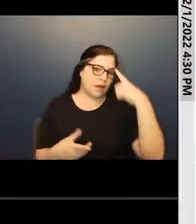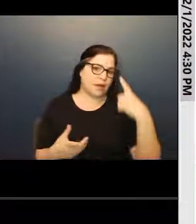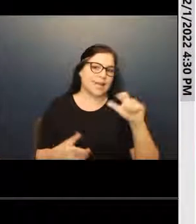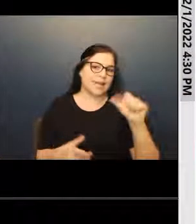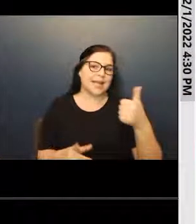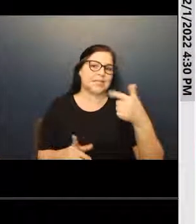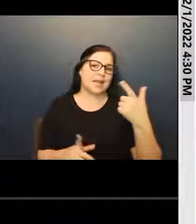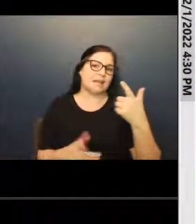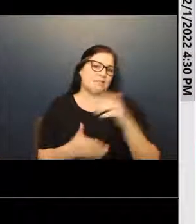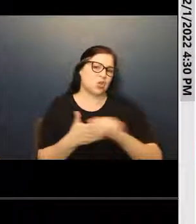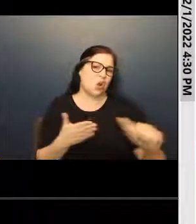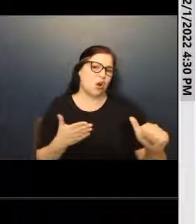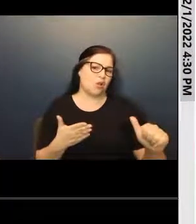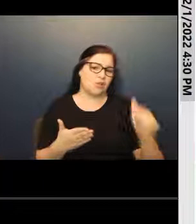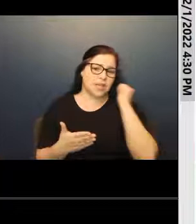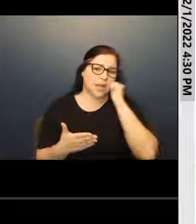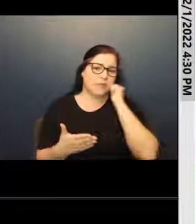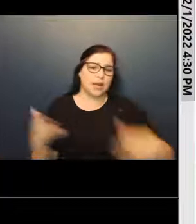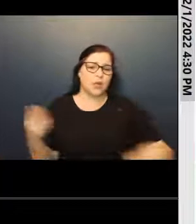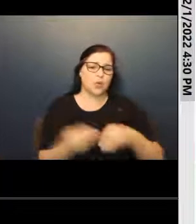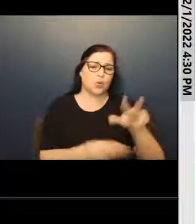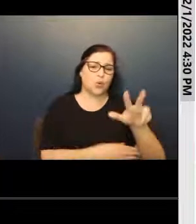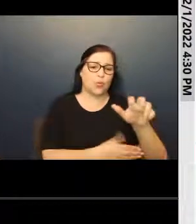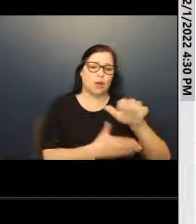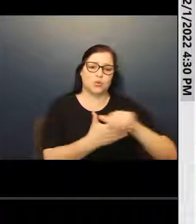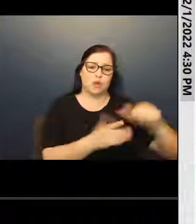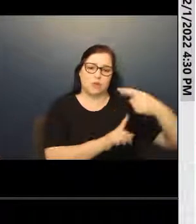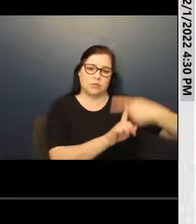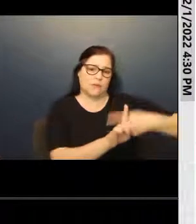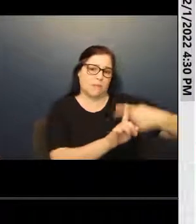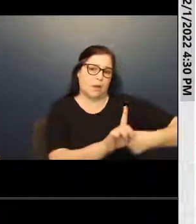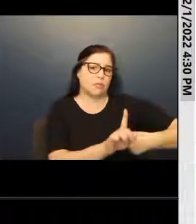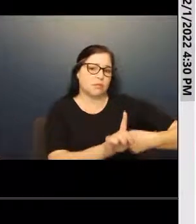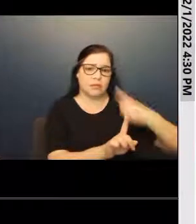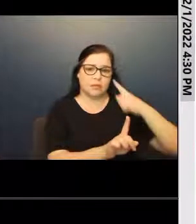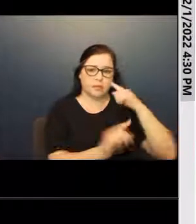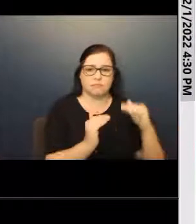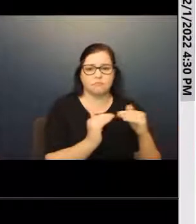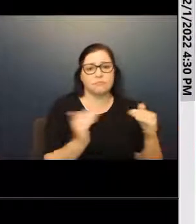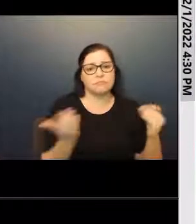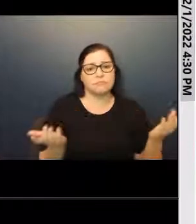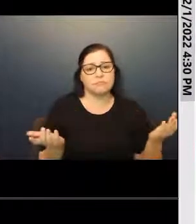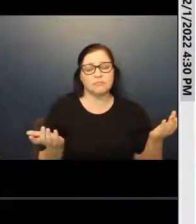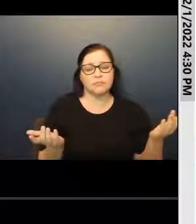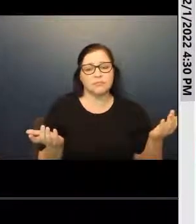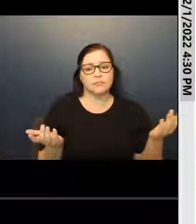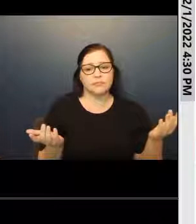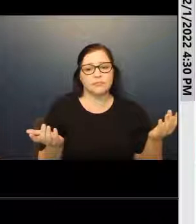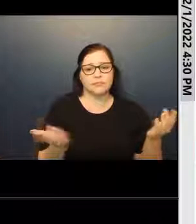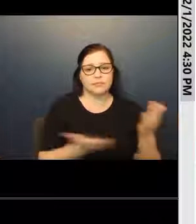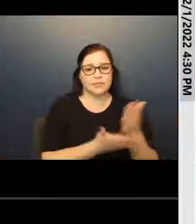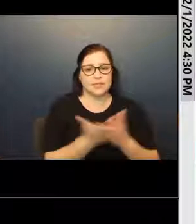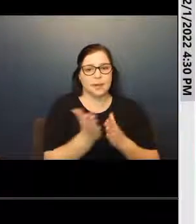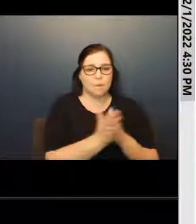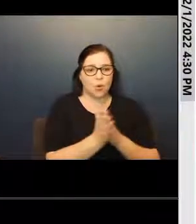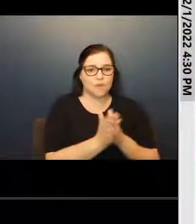a day, about around $300 a month is what I feel is something that, you know, it kind of is some sort of incentive for them